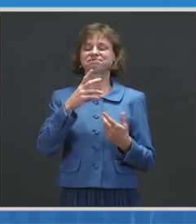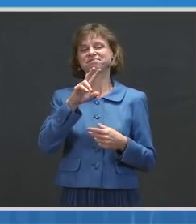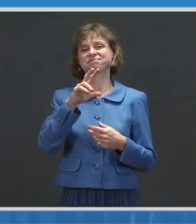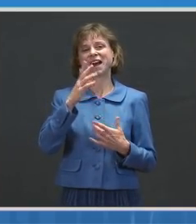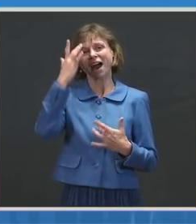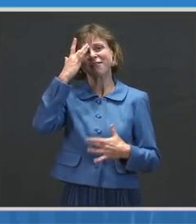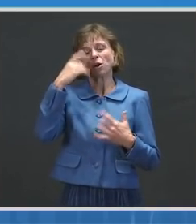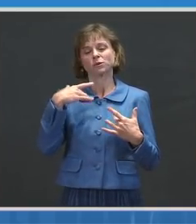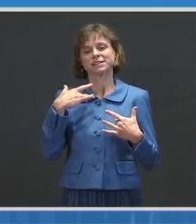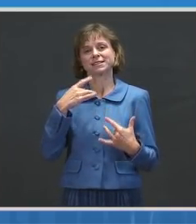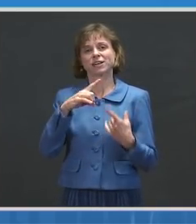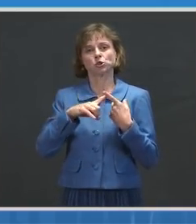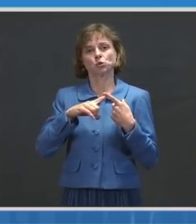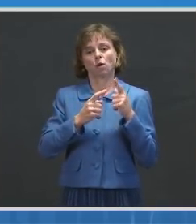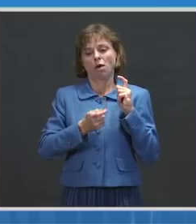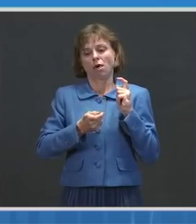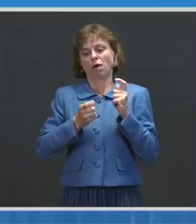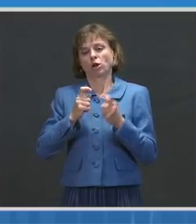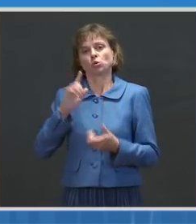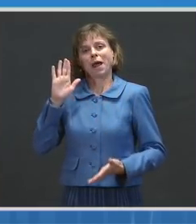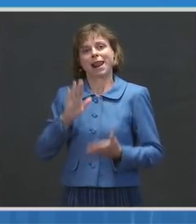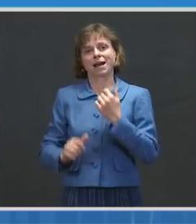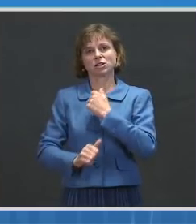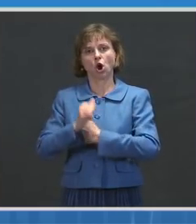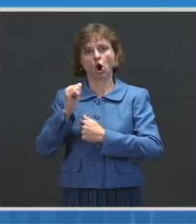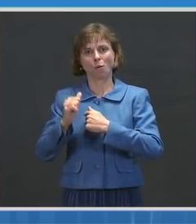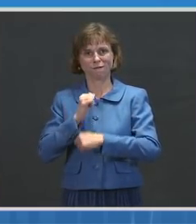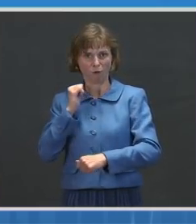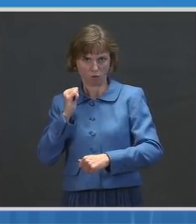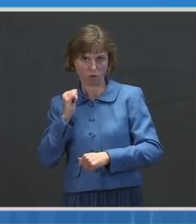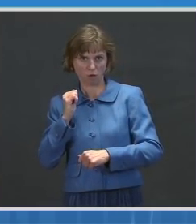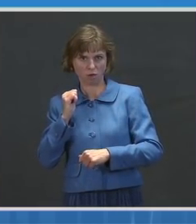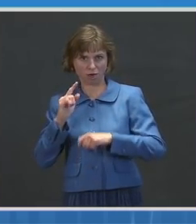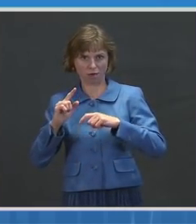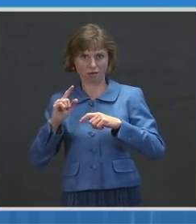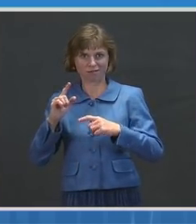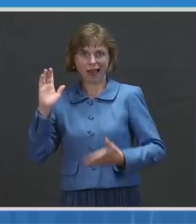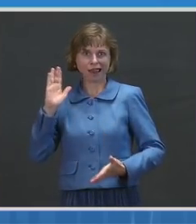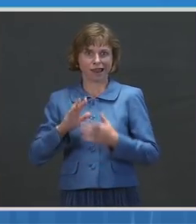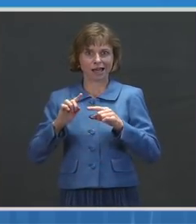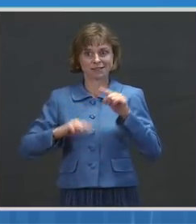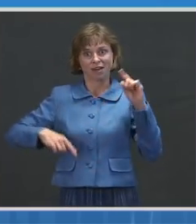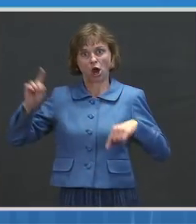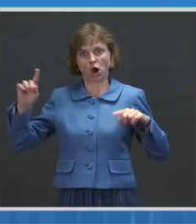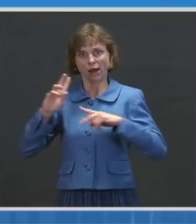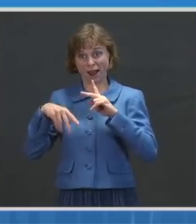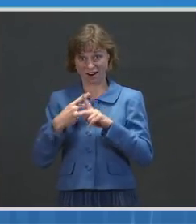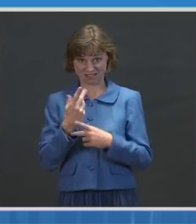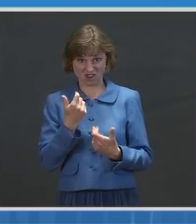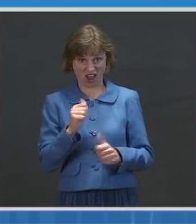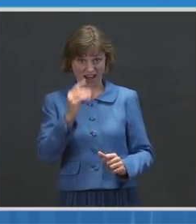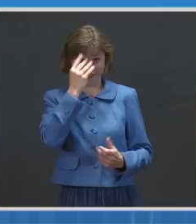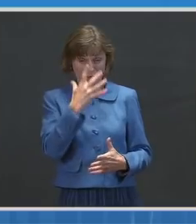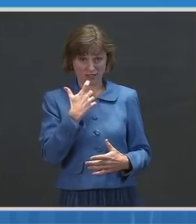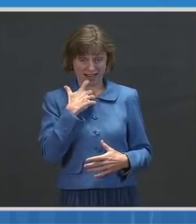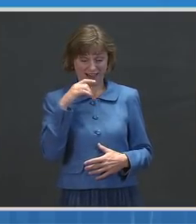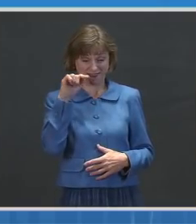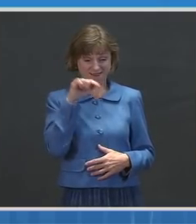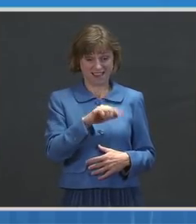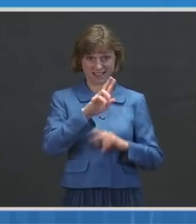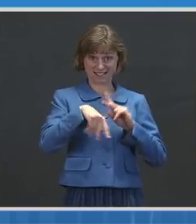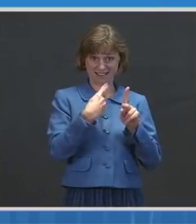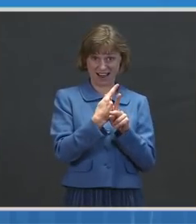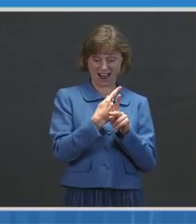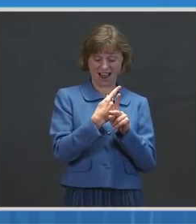virulent strain. Is there any data or scientific concerns that this particular virus is mutating into a more